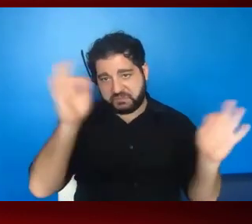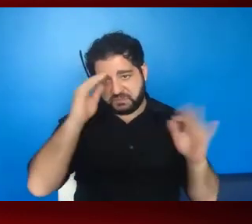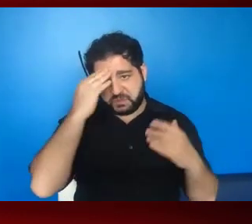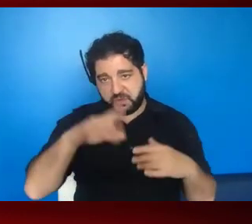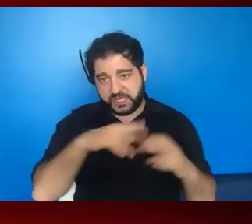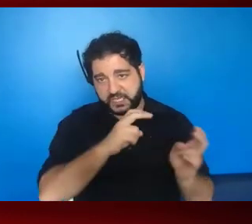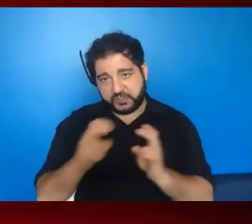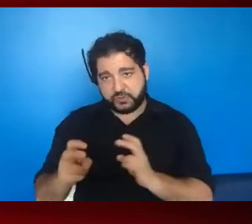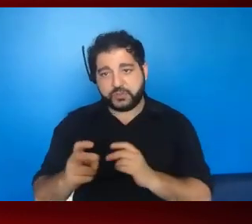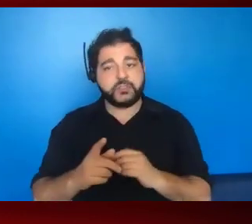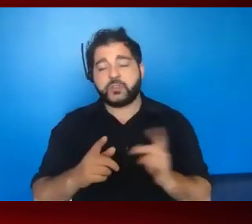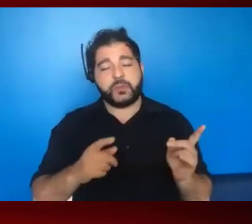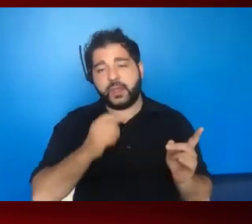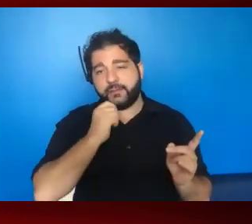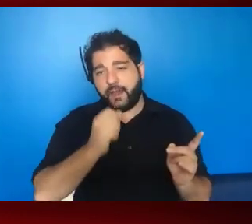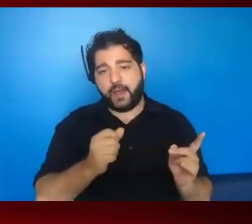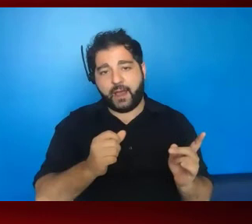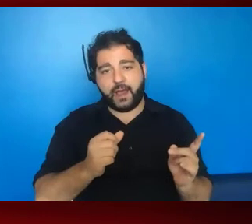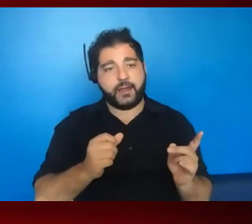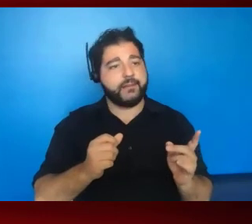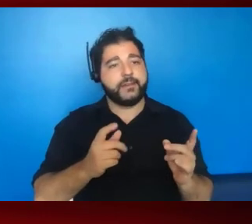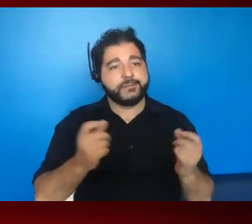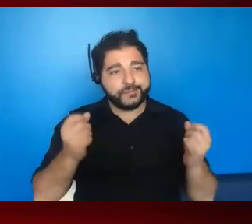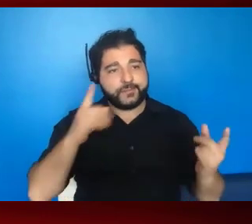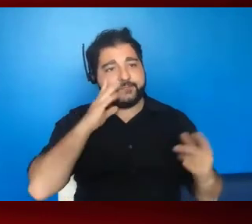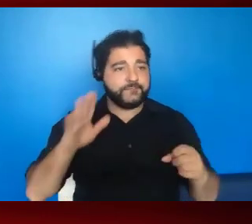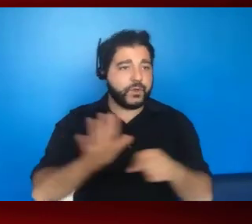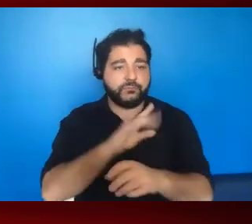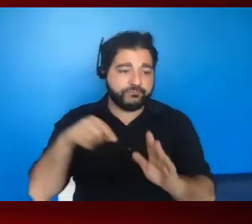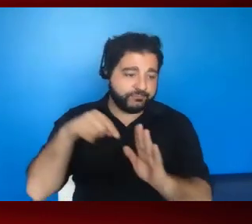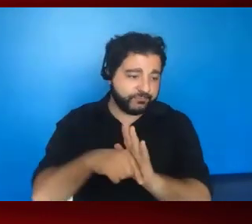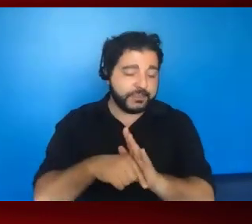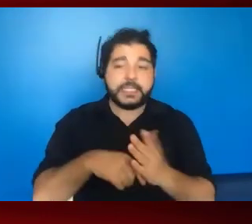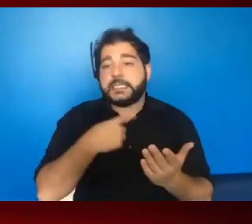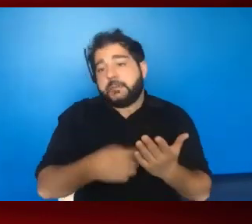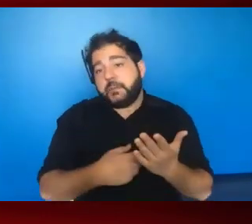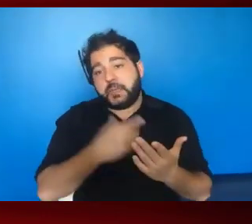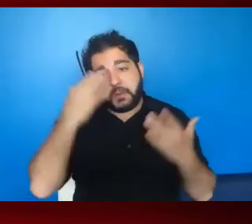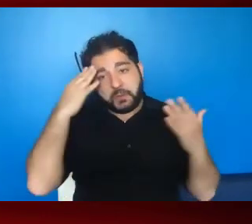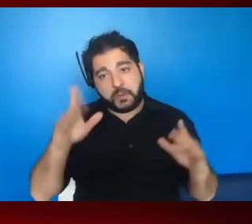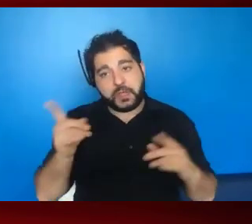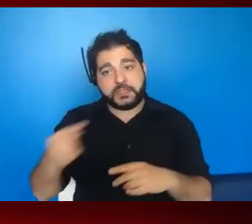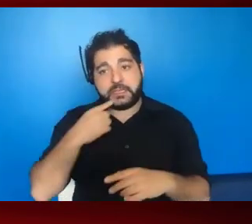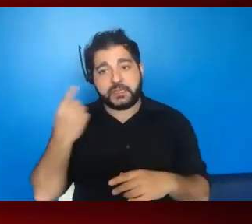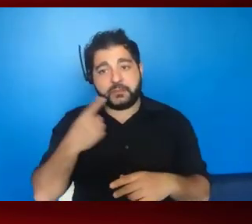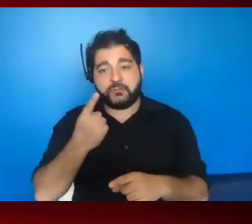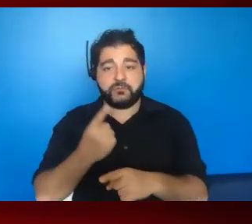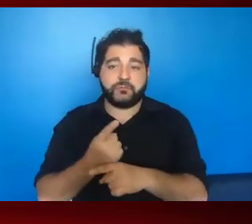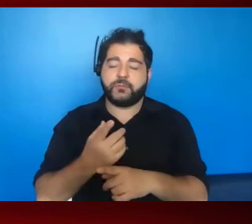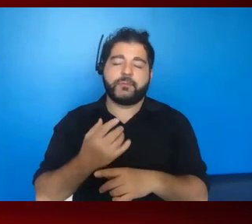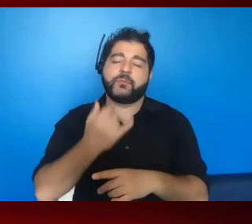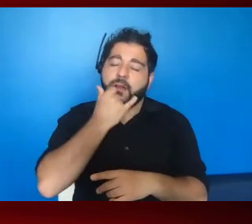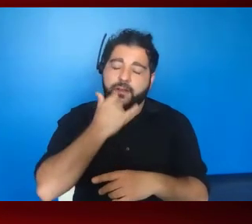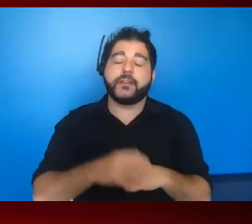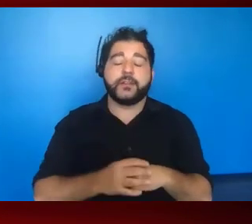So they're not getting all those subtle nuances and details where somebody might say something, um, inaccurate in the meeting, which